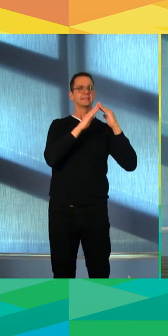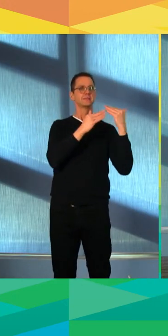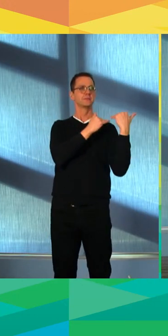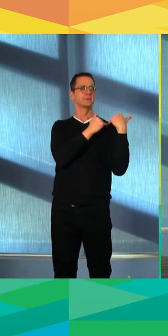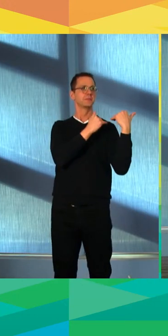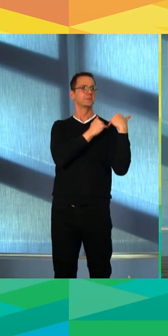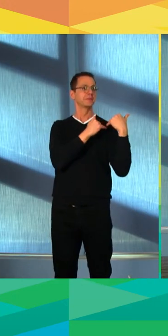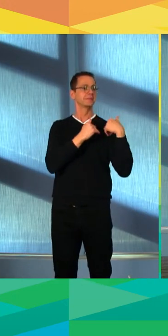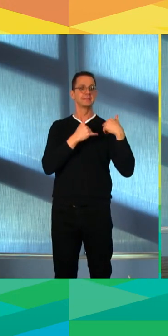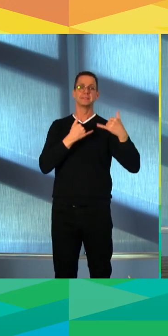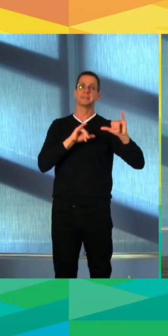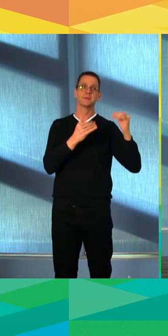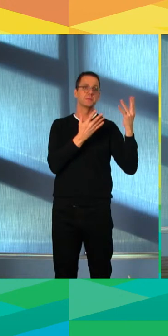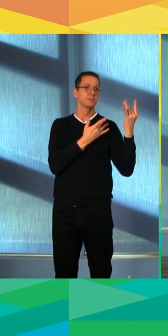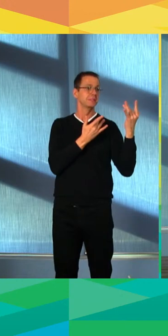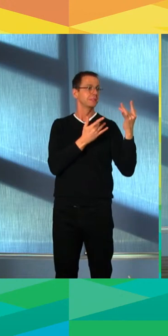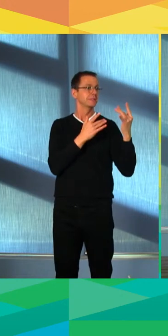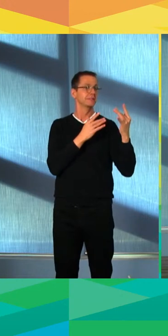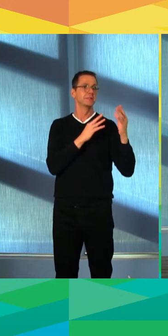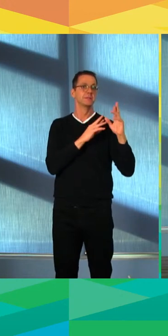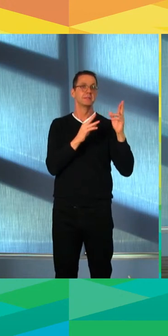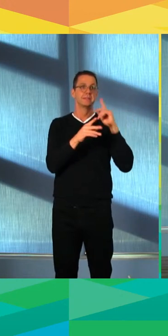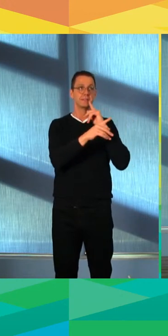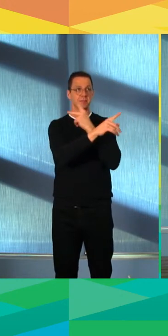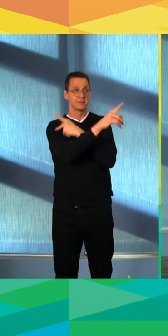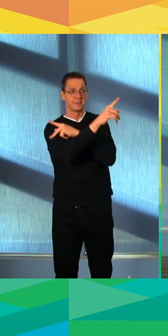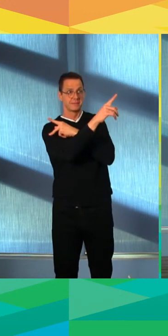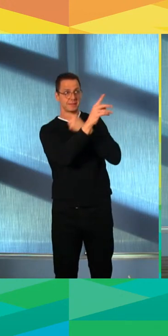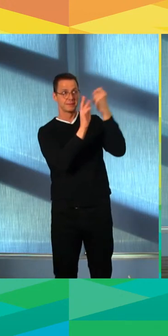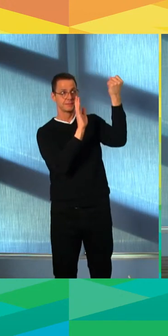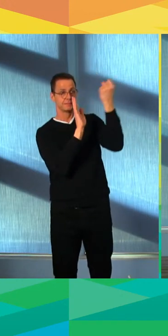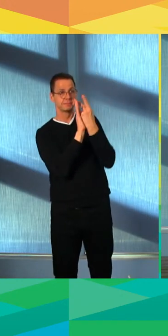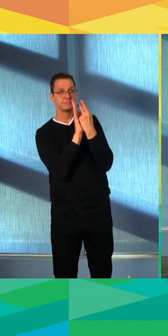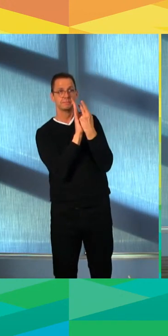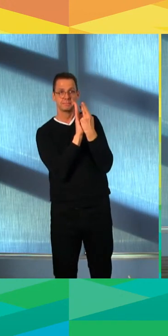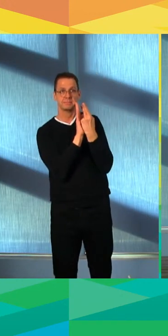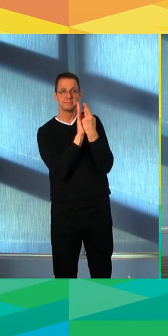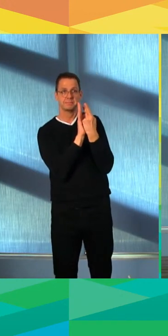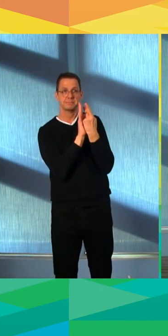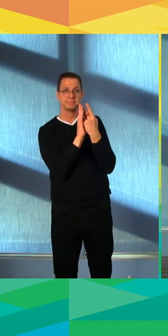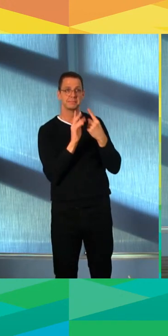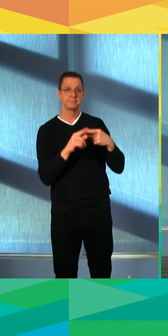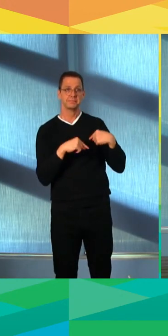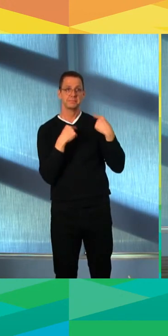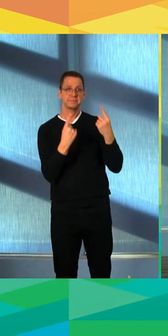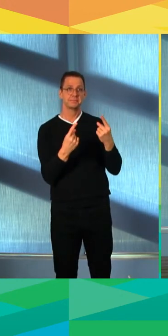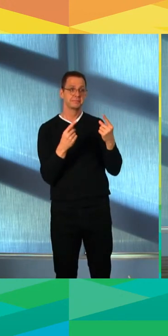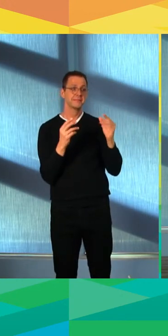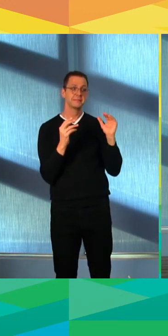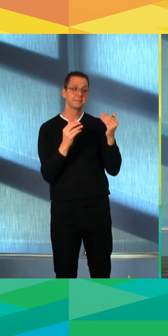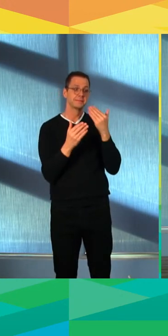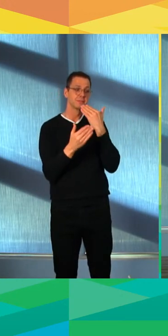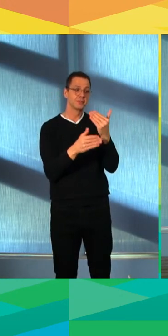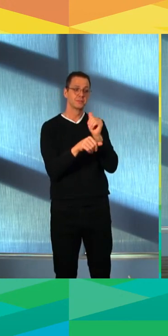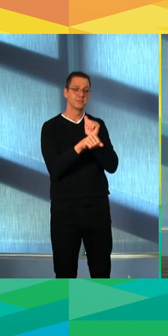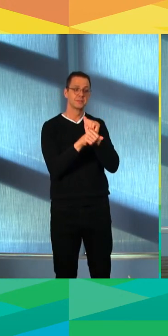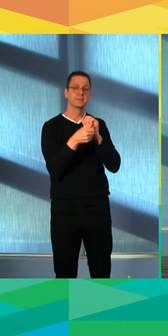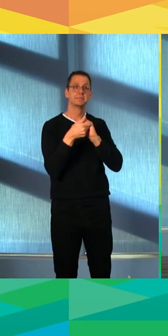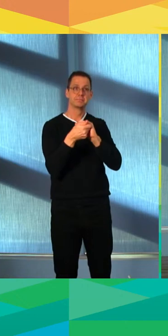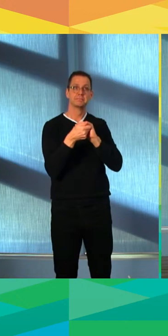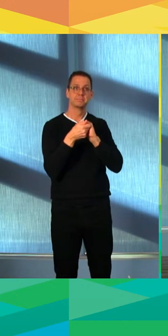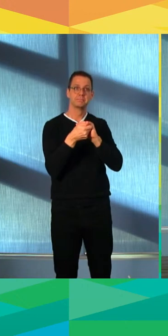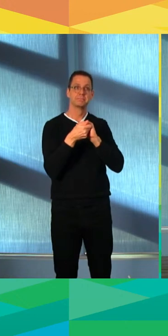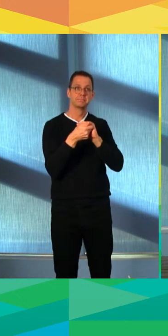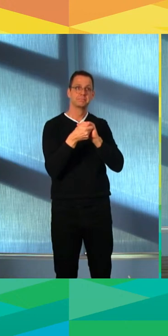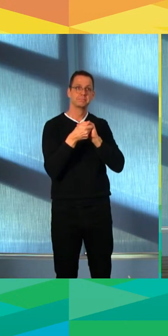it's been excellent working with them on that collaboration. I might just comment on your first question just to say that, you know, we're